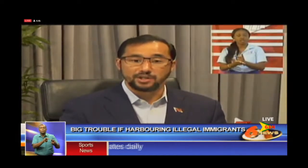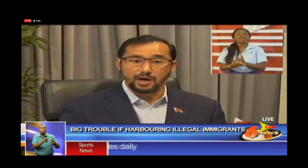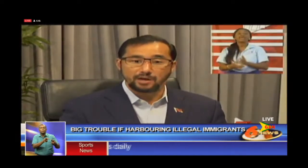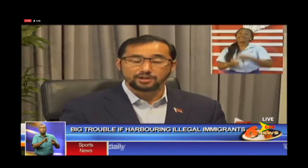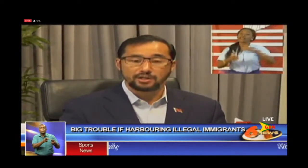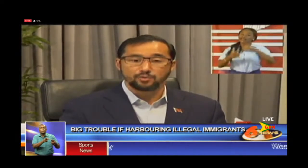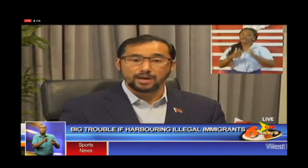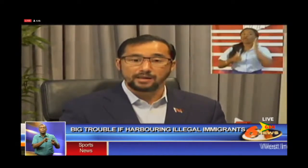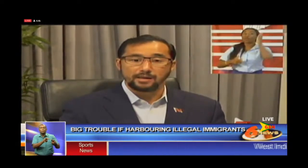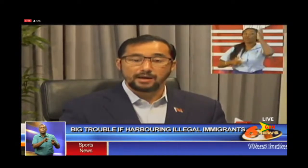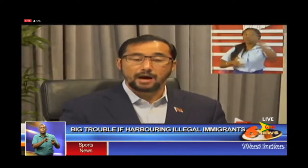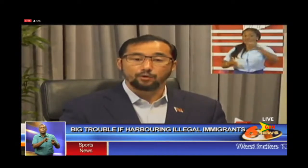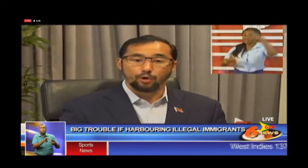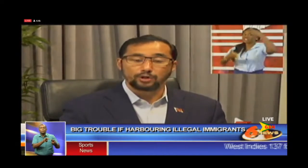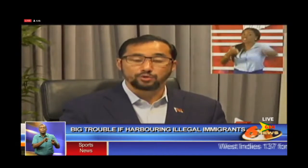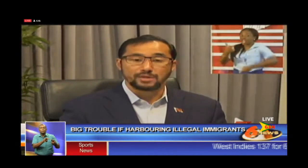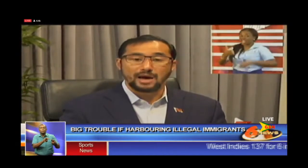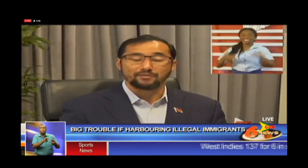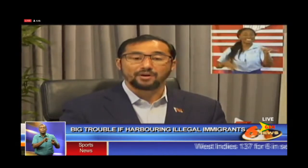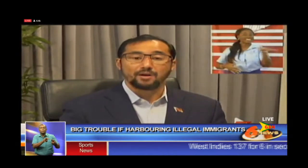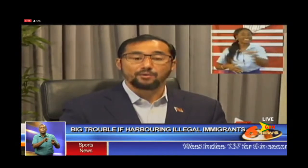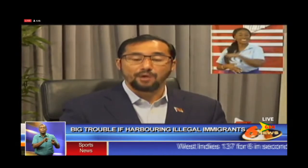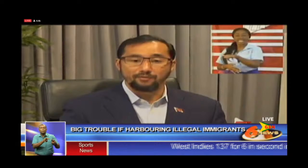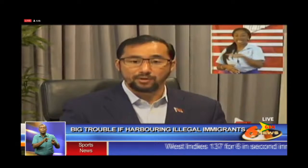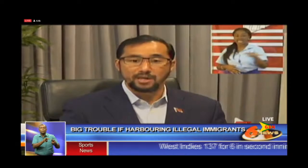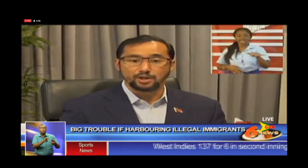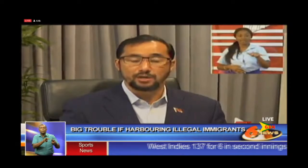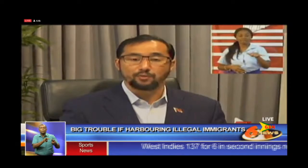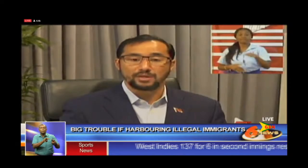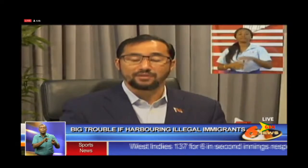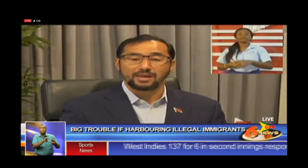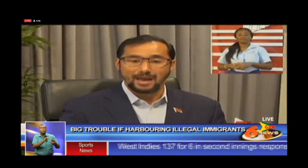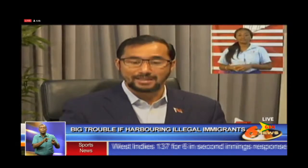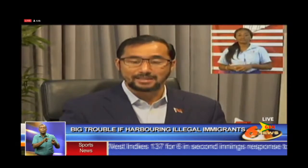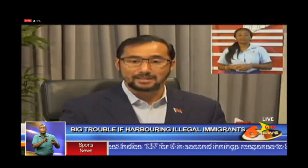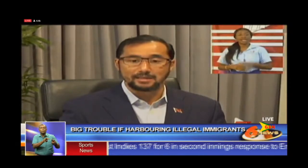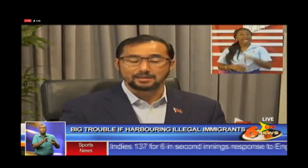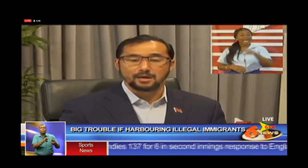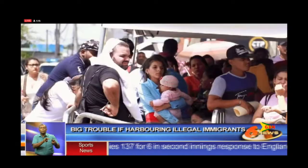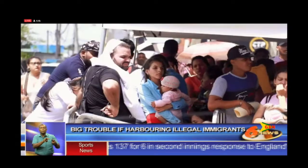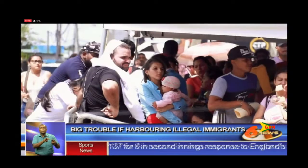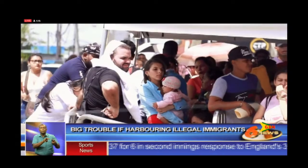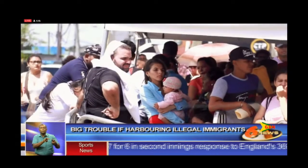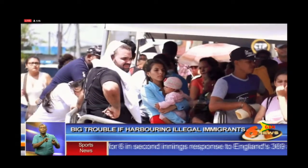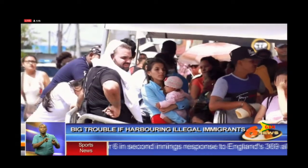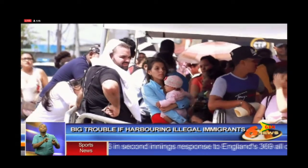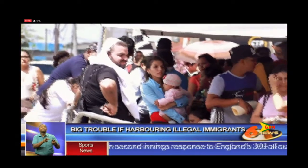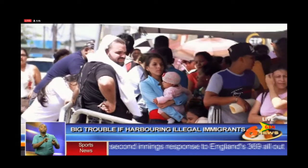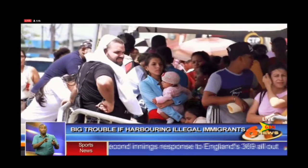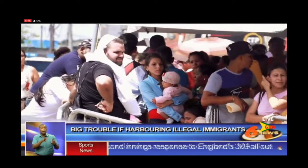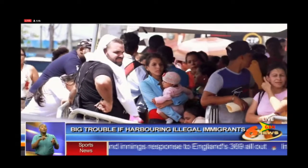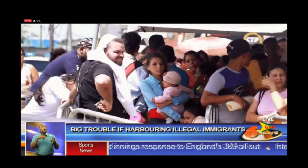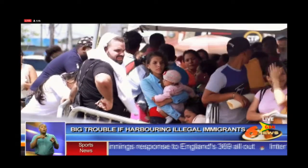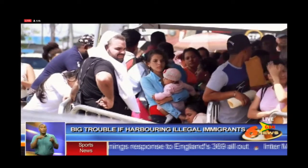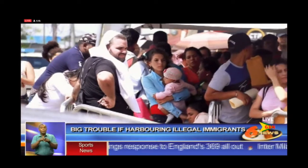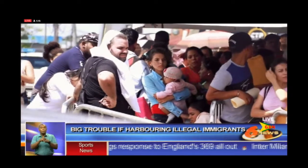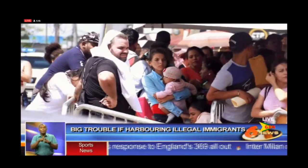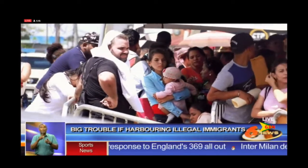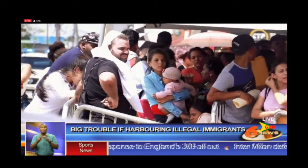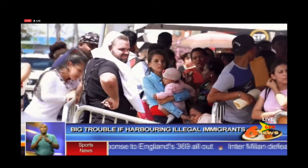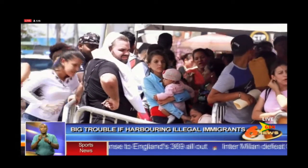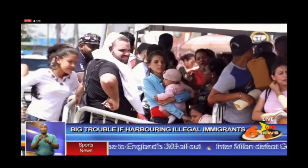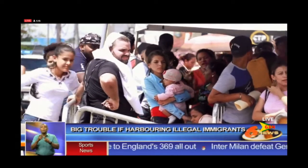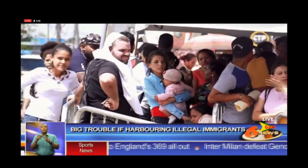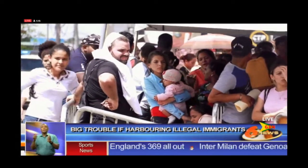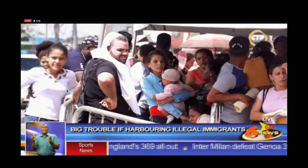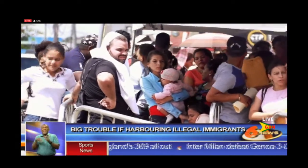subject to be charged as well and also to have revocation of whatever licenses. Young says immigrants legally in